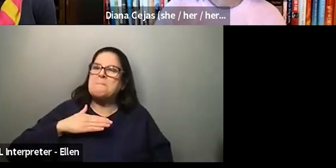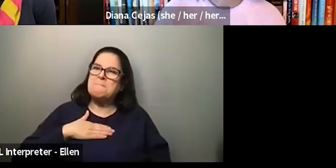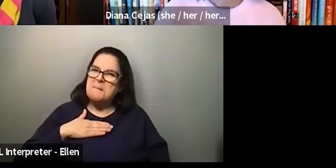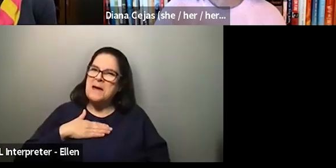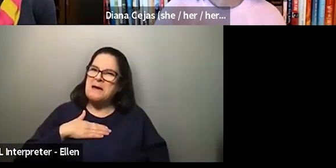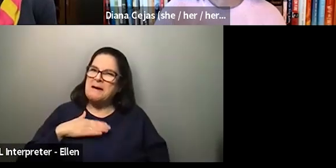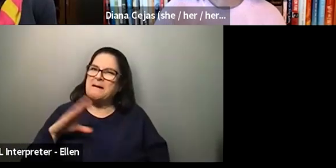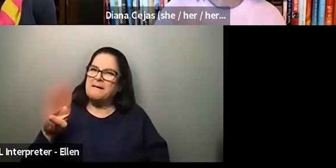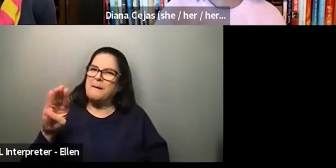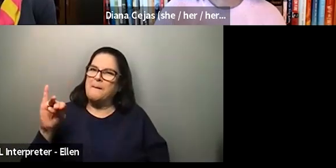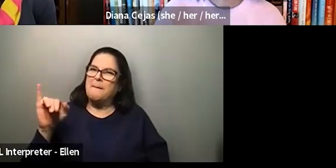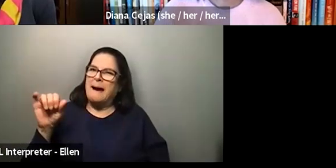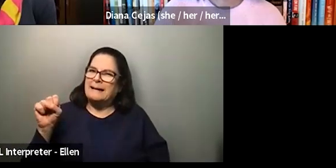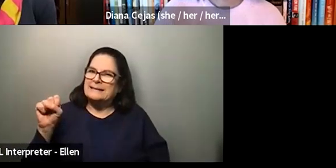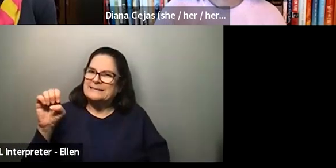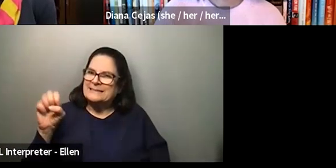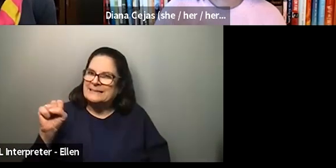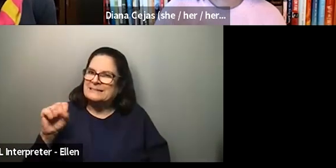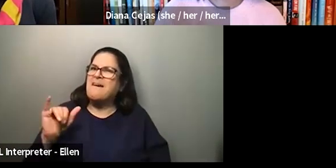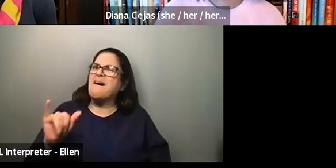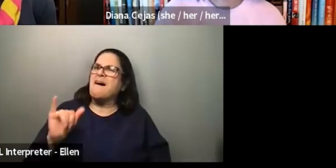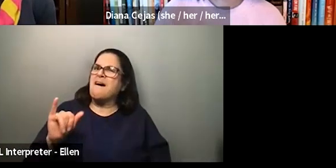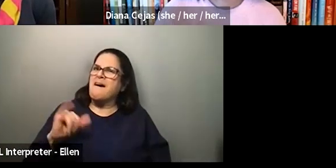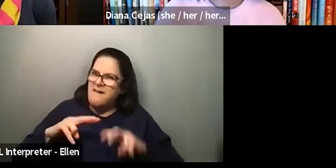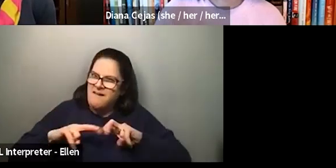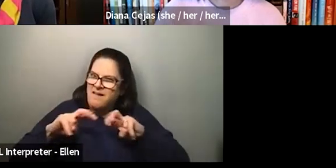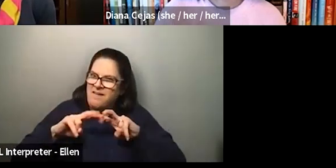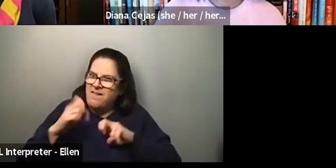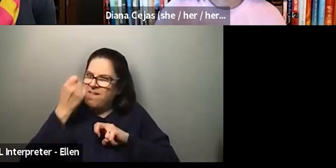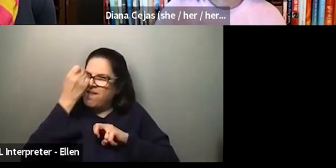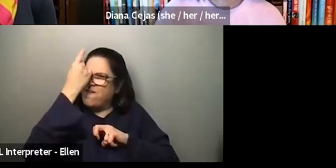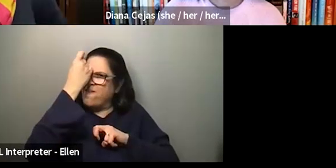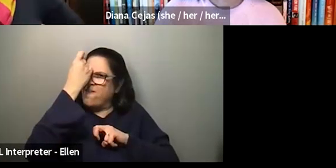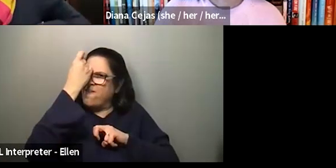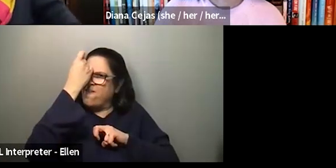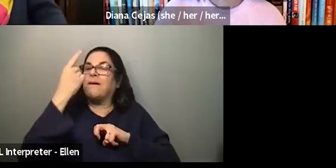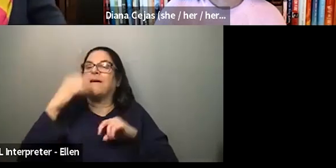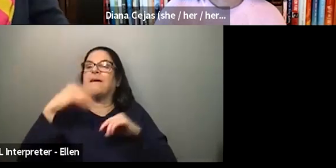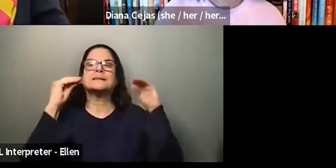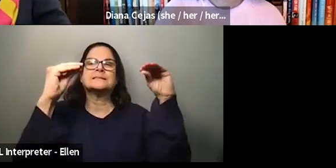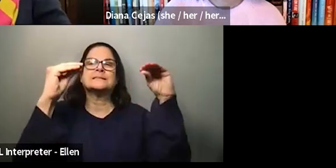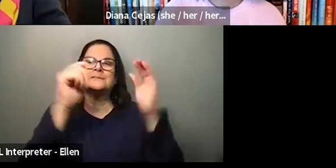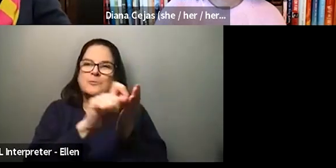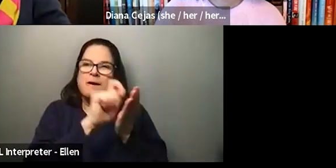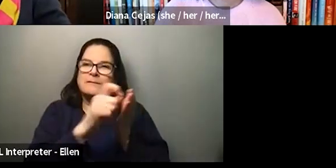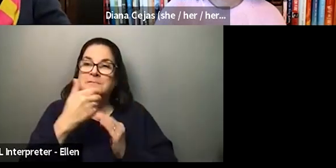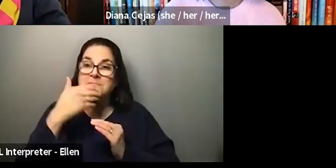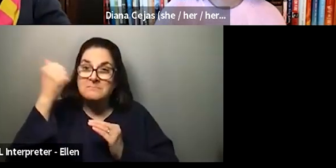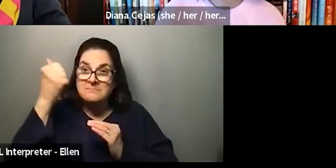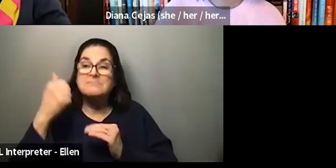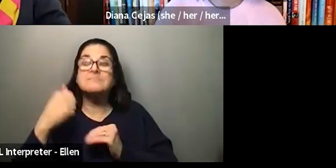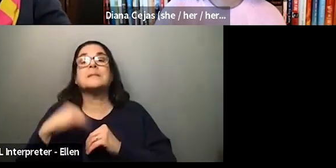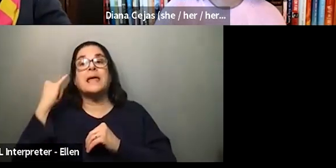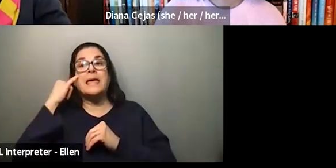to teaching and conversations and writing about that. The other thing I would say is show up to the table where they're talking